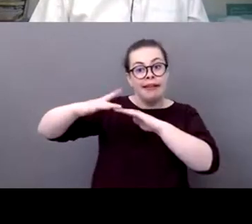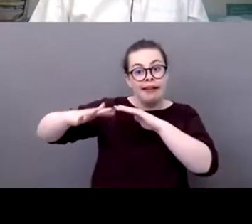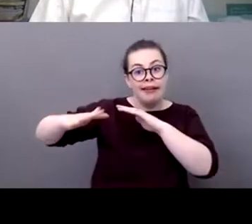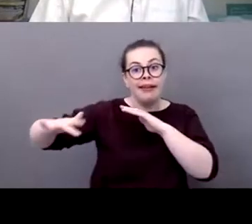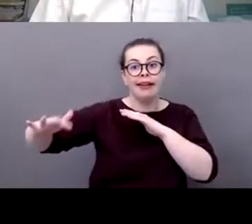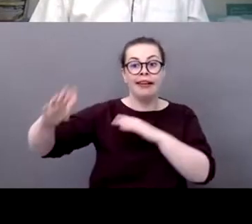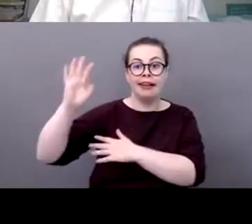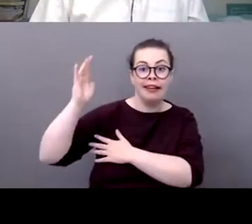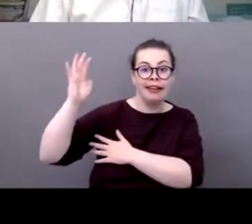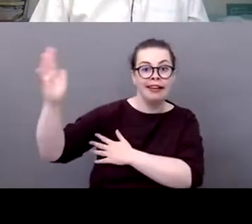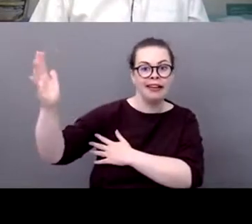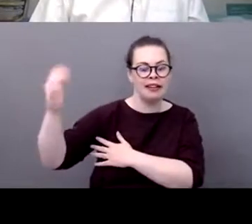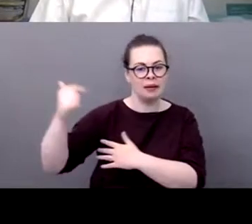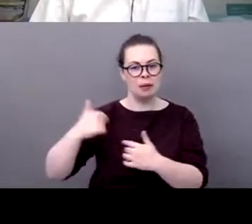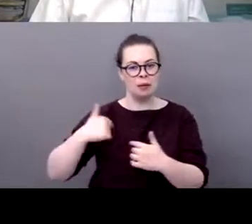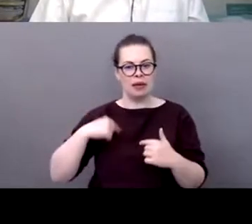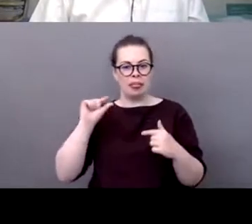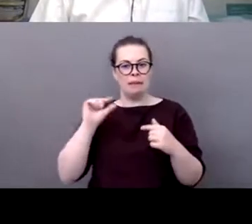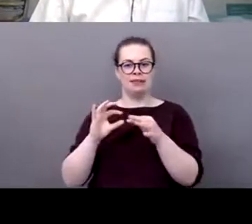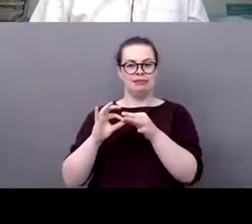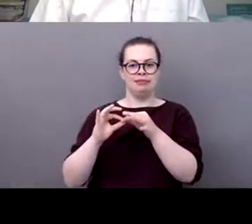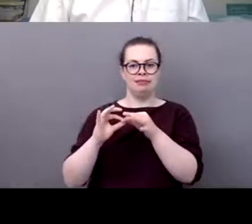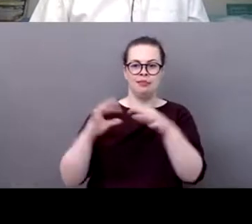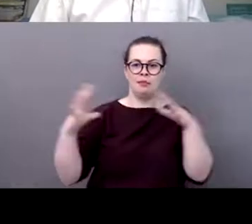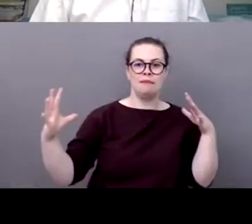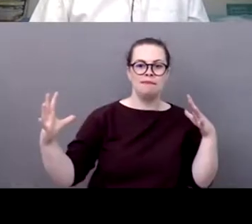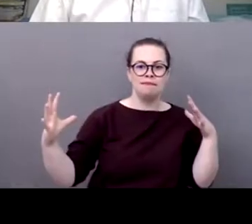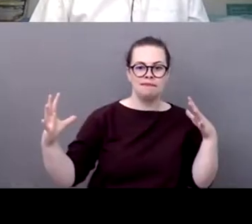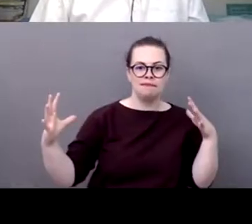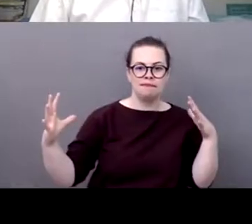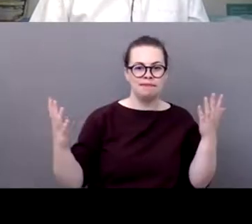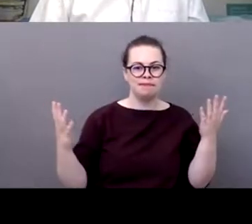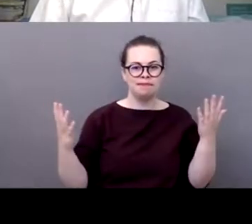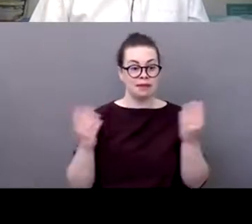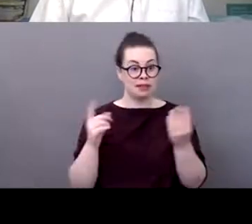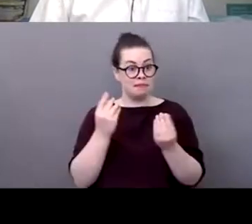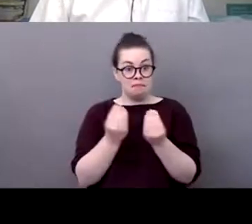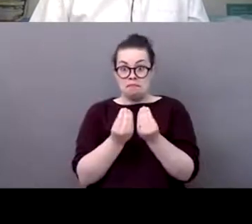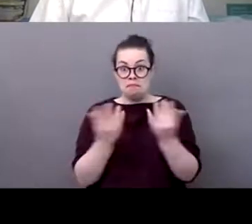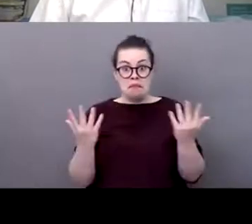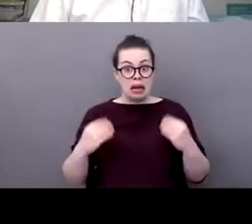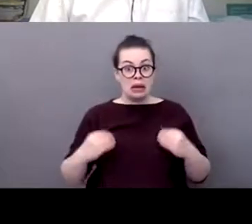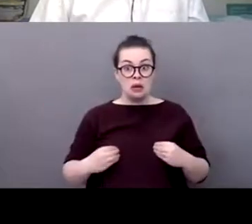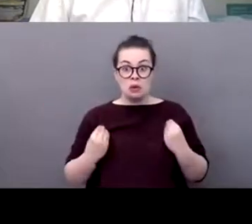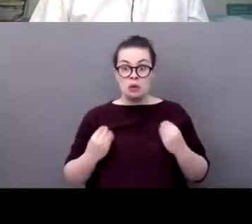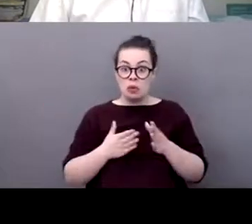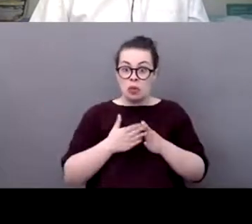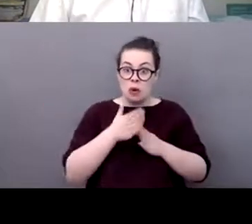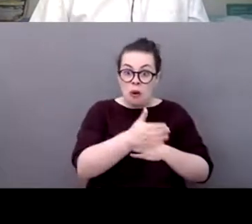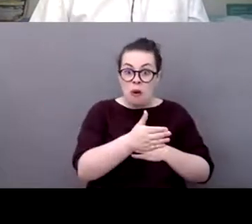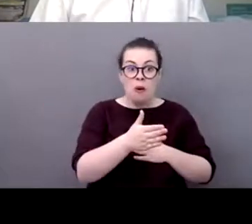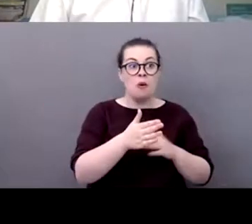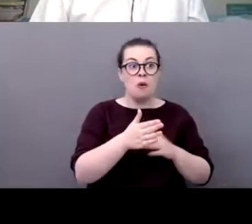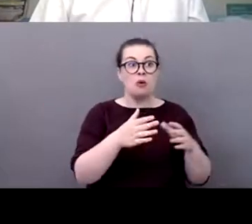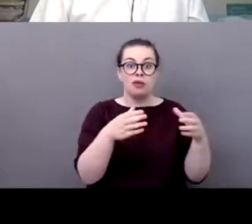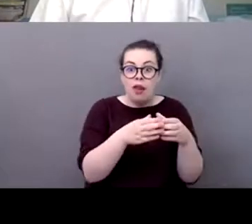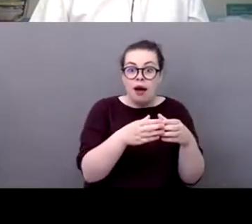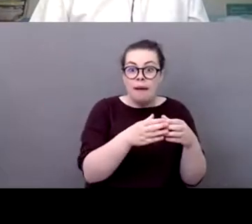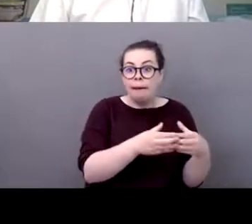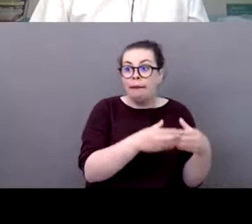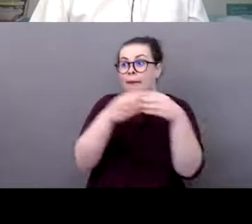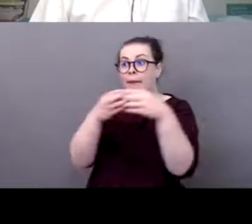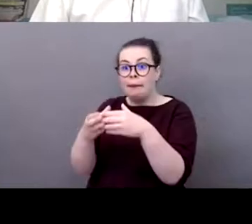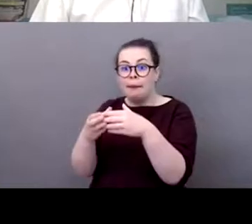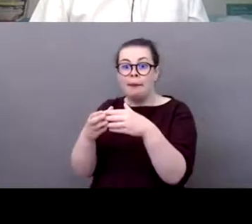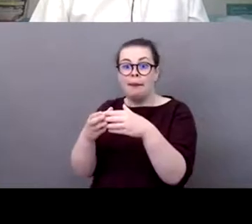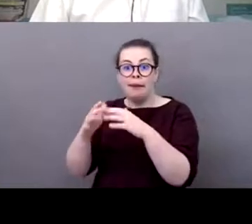c'est l'endroit le plus important selon moi pour faire passer ce genre de message et je pense qu'on doit vraiment progresser là-dessus